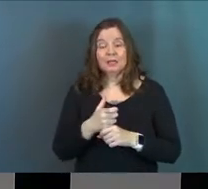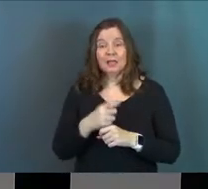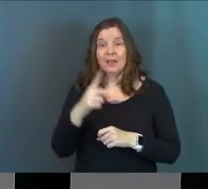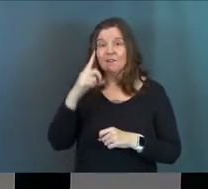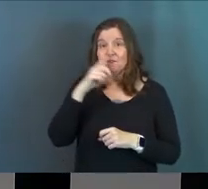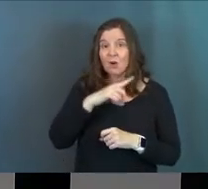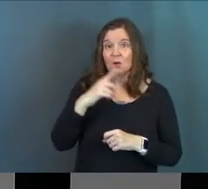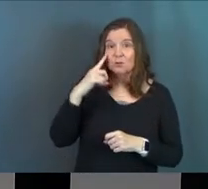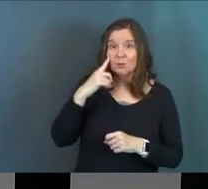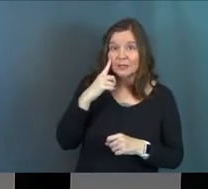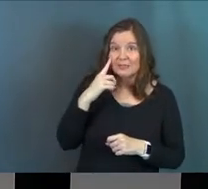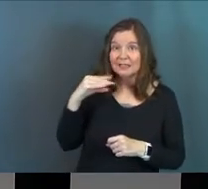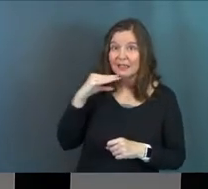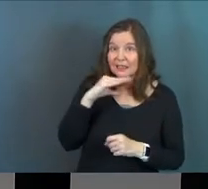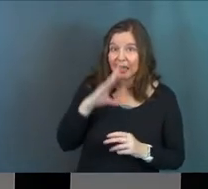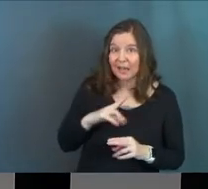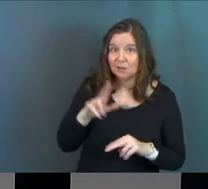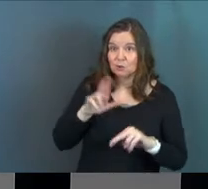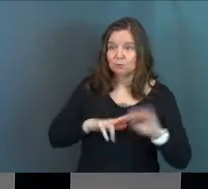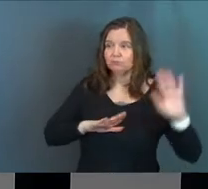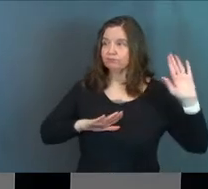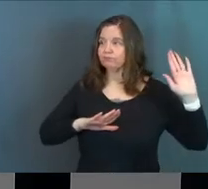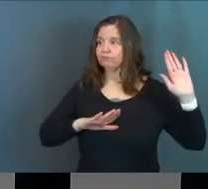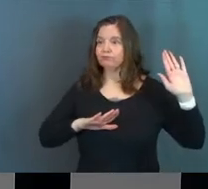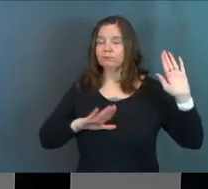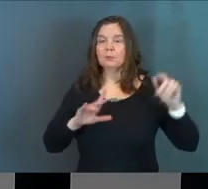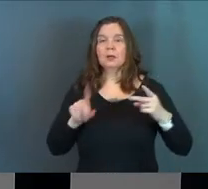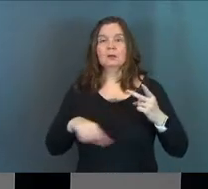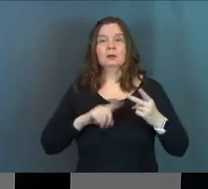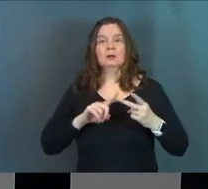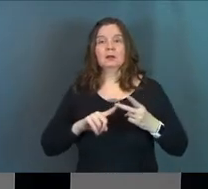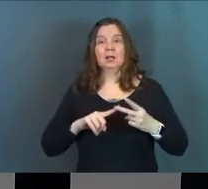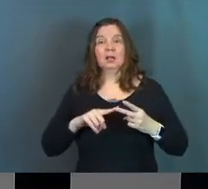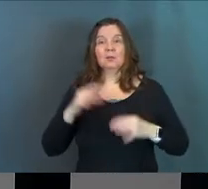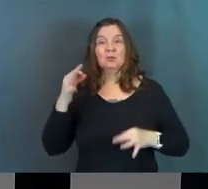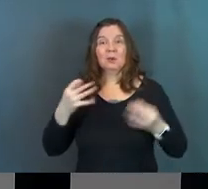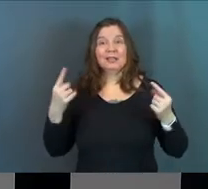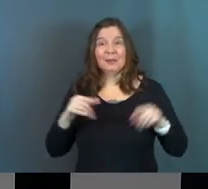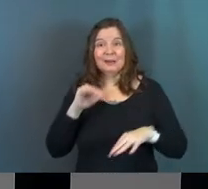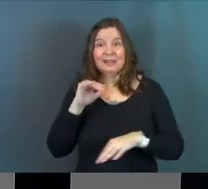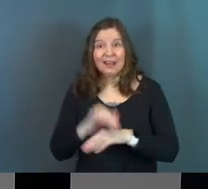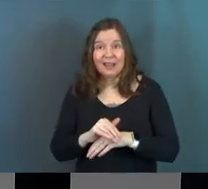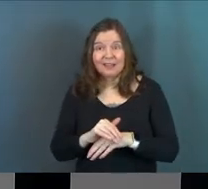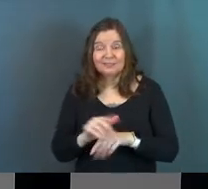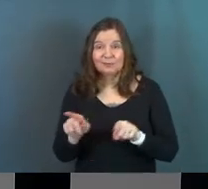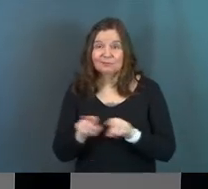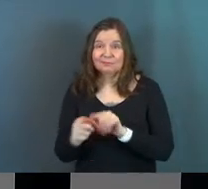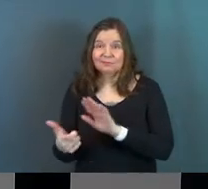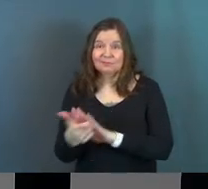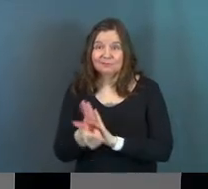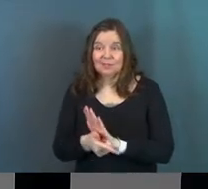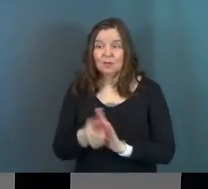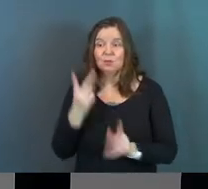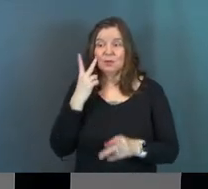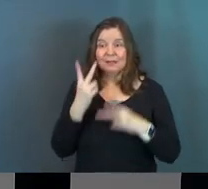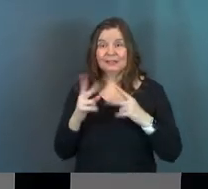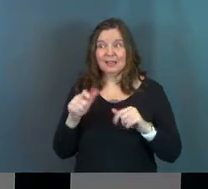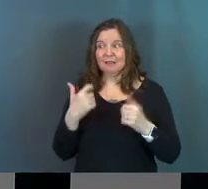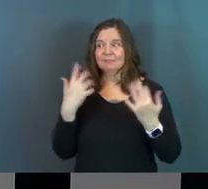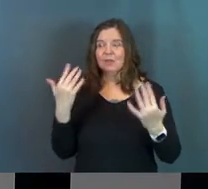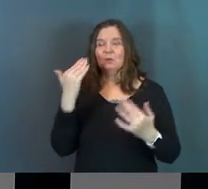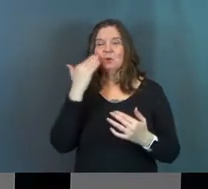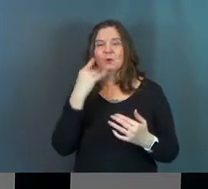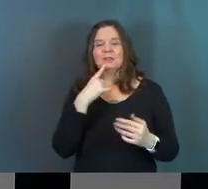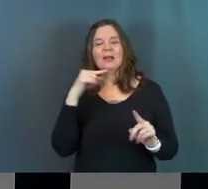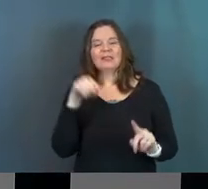false witnesses, liars to sit on the stand, but they're getting this trial done at night so they can go unseen by so many others who are going to